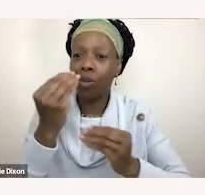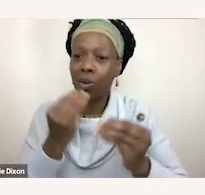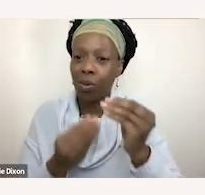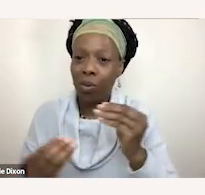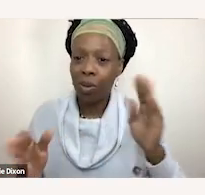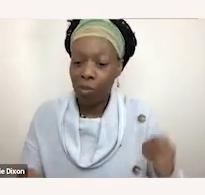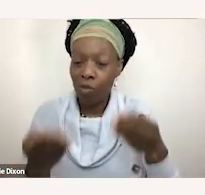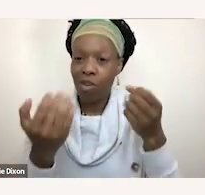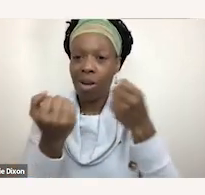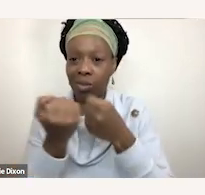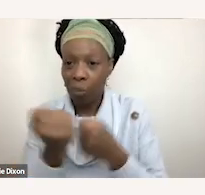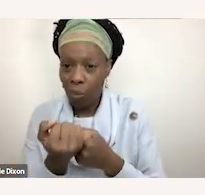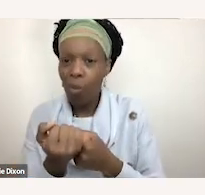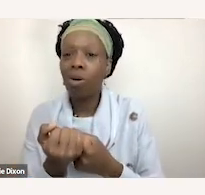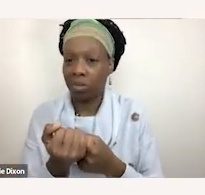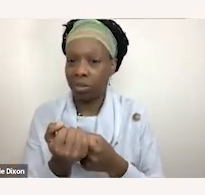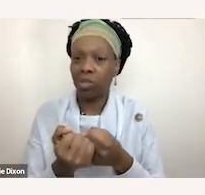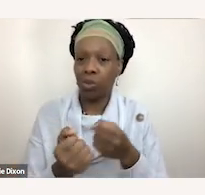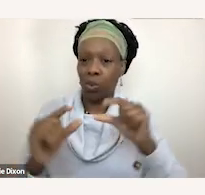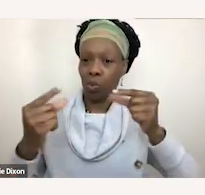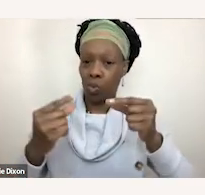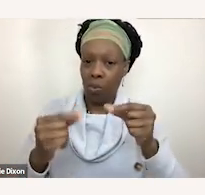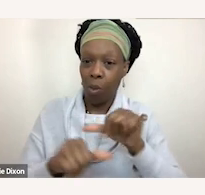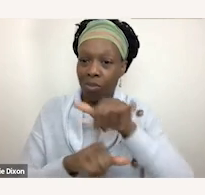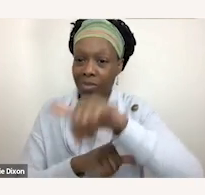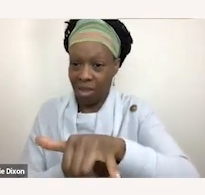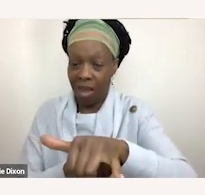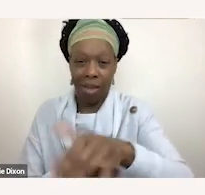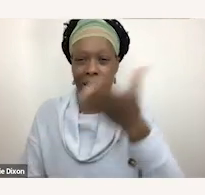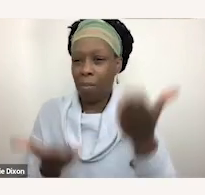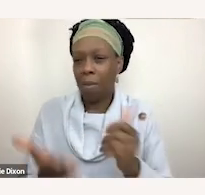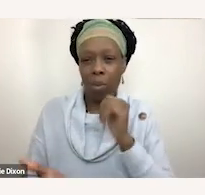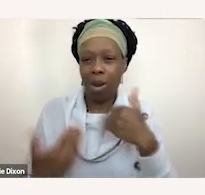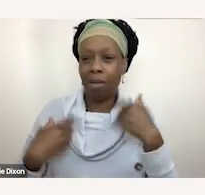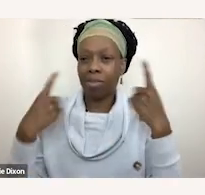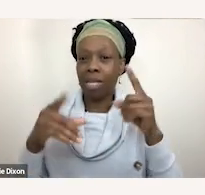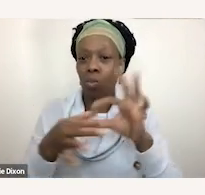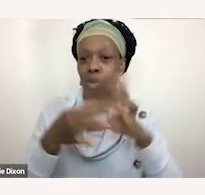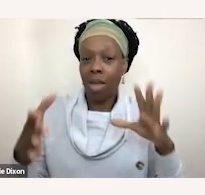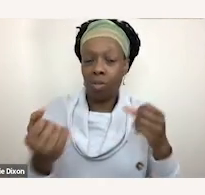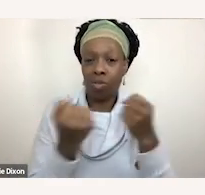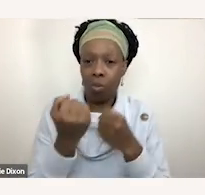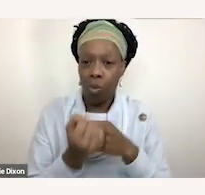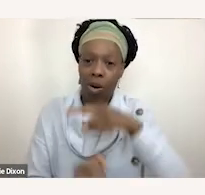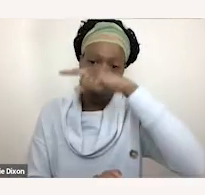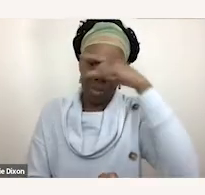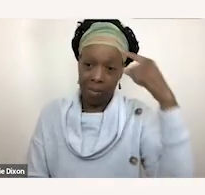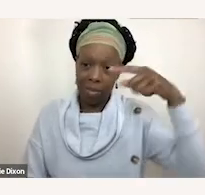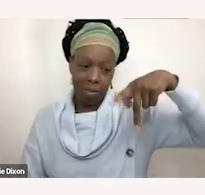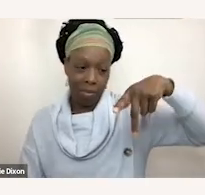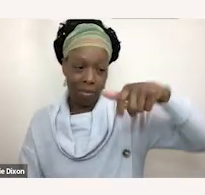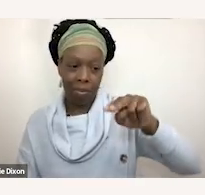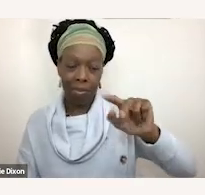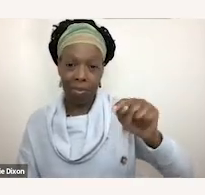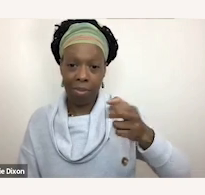probably would not have happened without them here in the center on the right is ed roberts we've touched on him